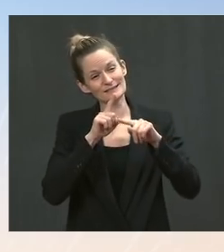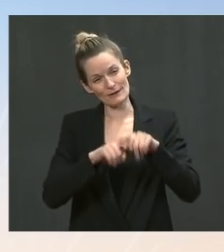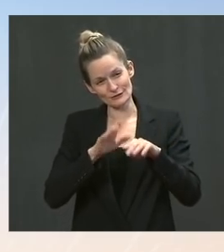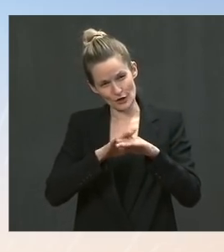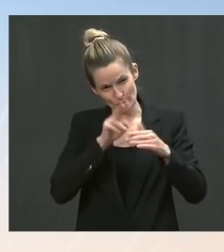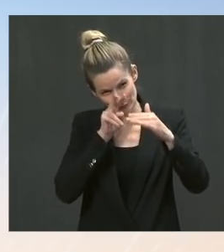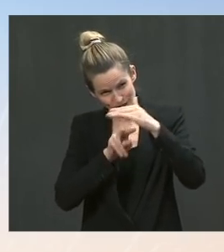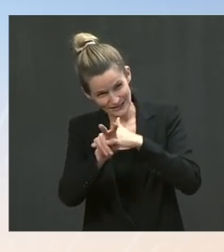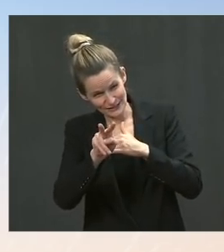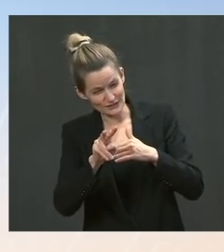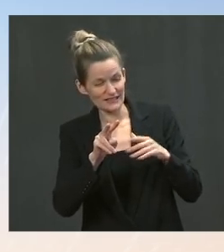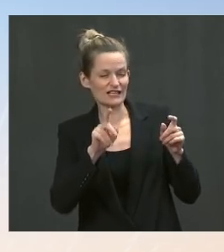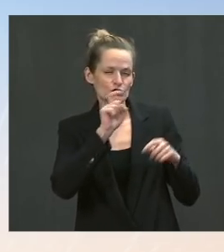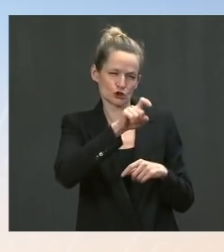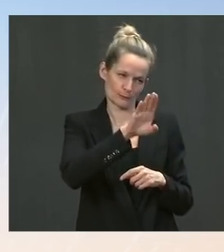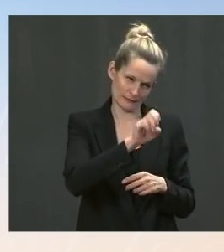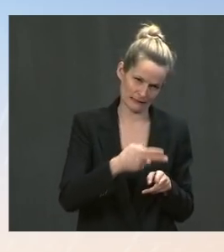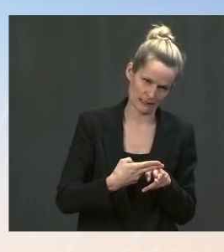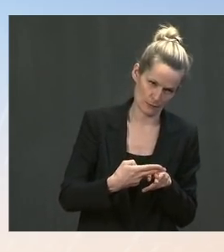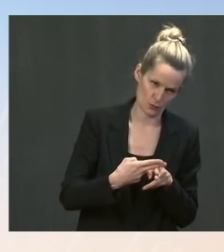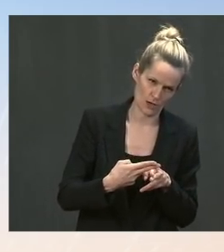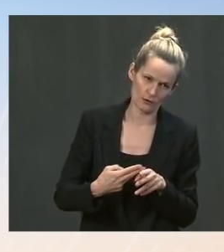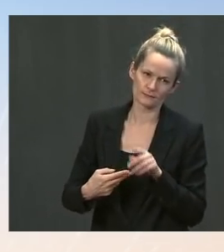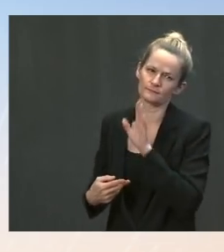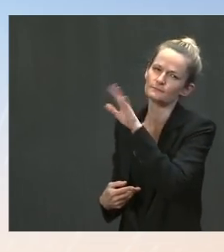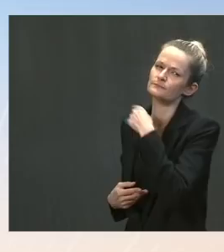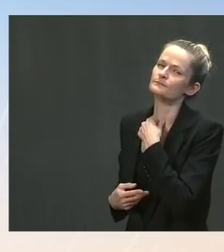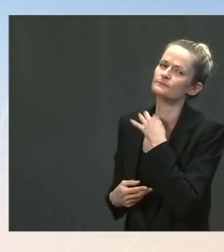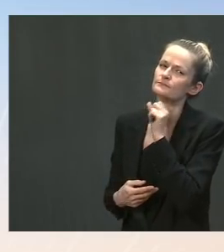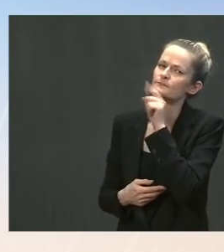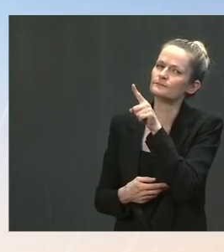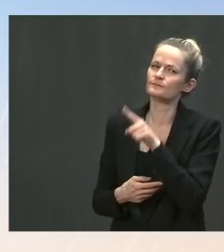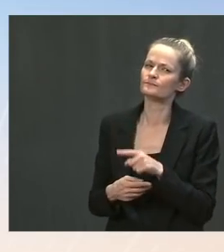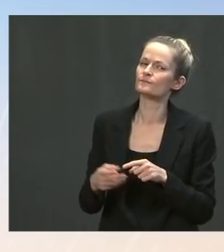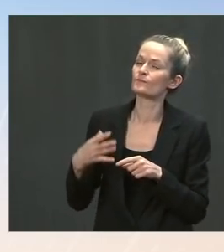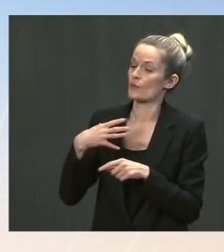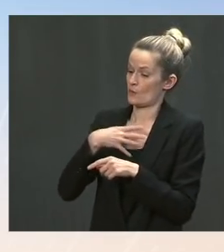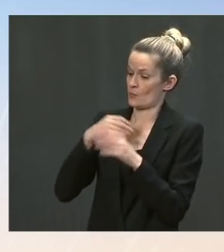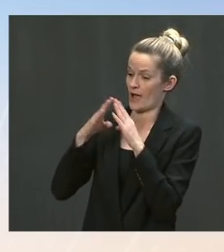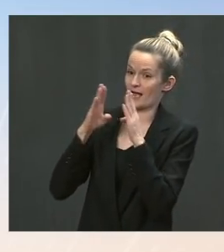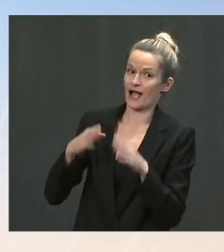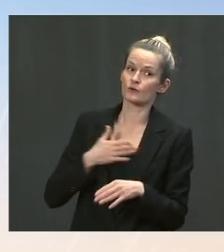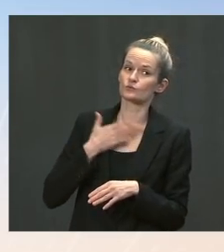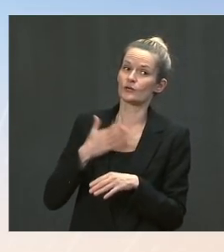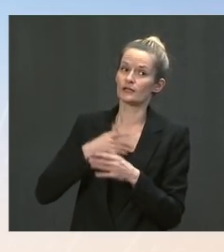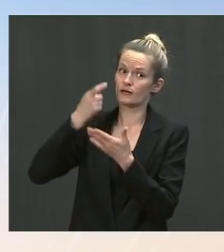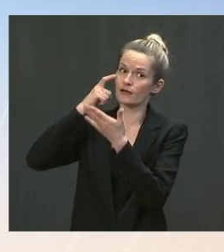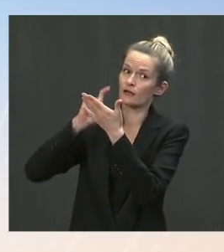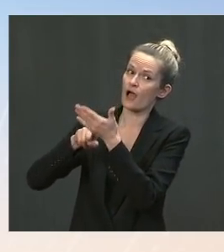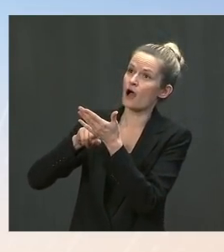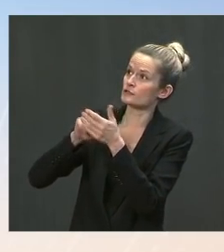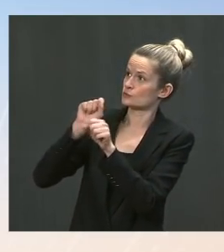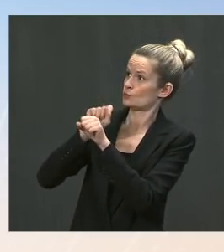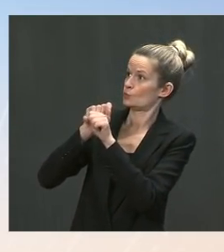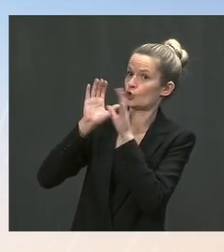benefits. Is the White House willing to acknowledge that that might be a reason now that more workers are returning to the workforce after they've been expired now for